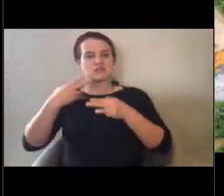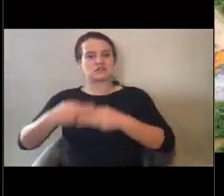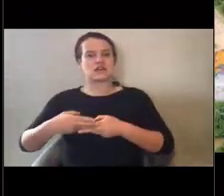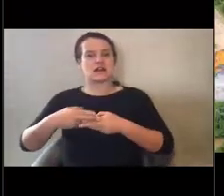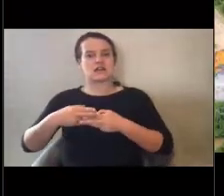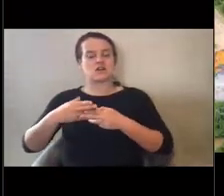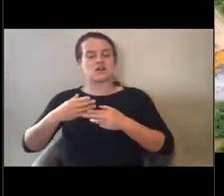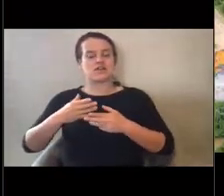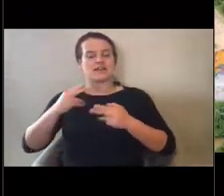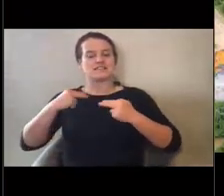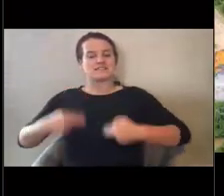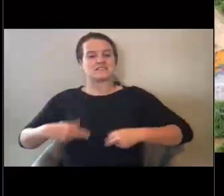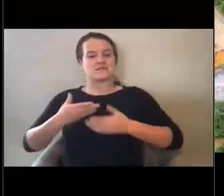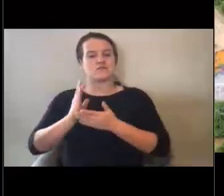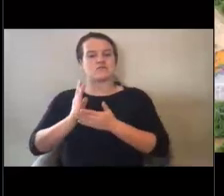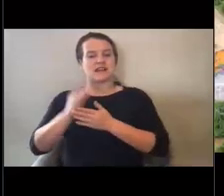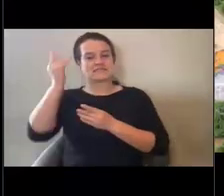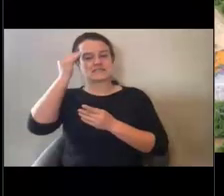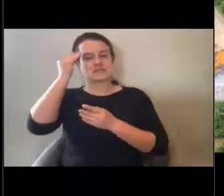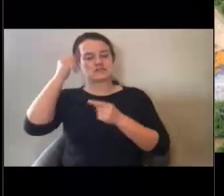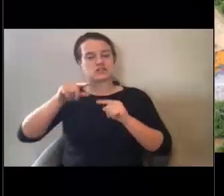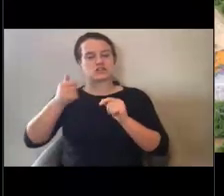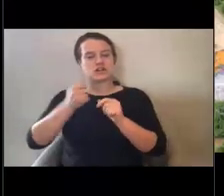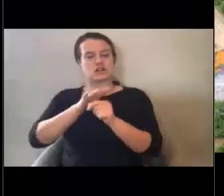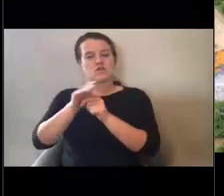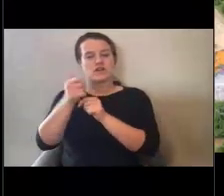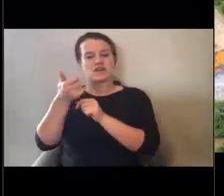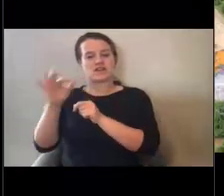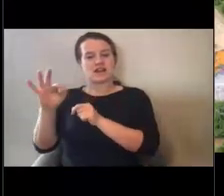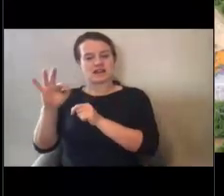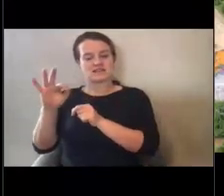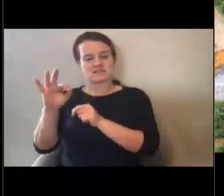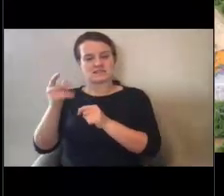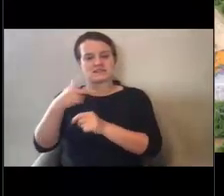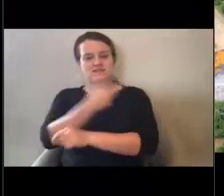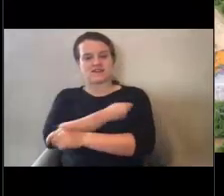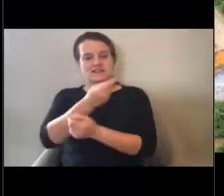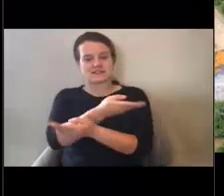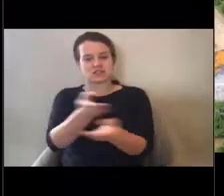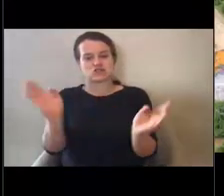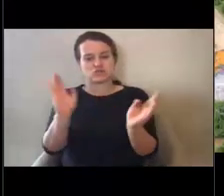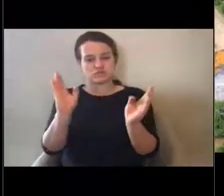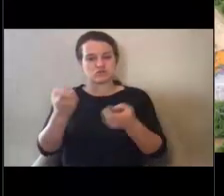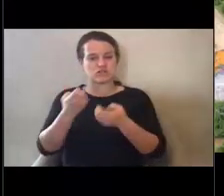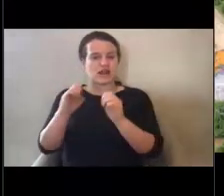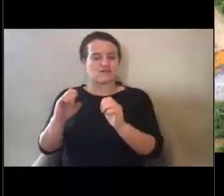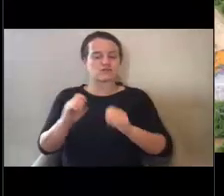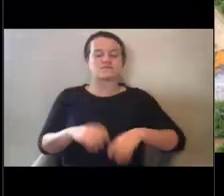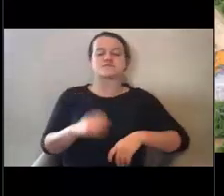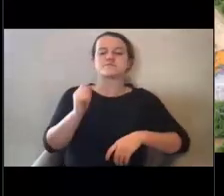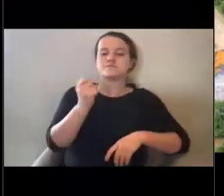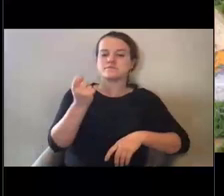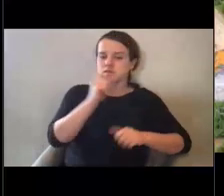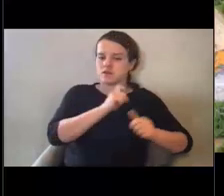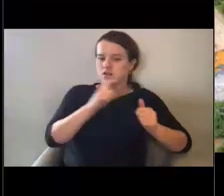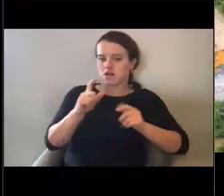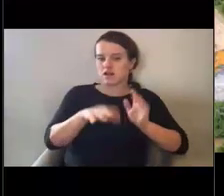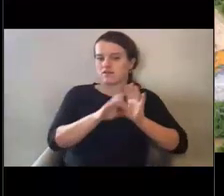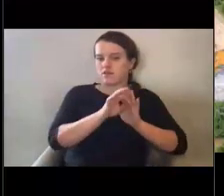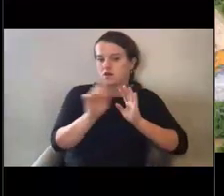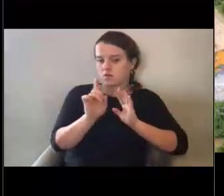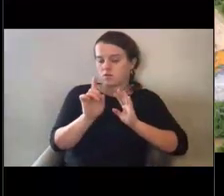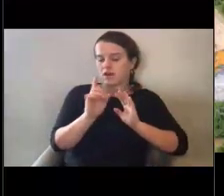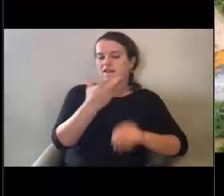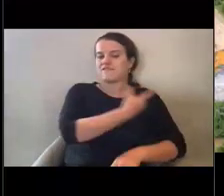of the statics. Victims vaccination period. With of those can be found on our vaccine